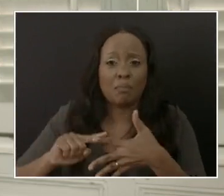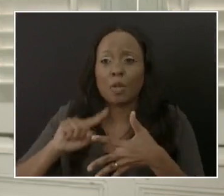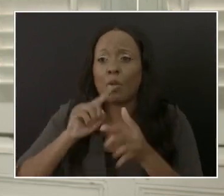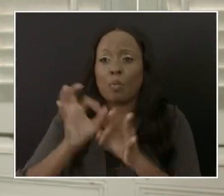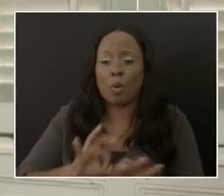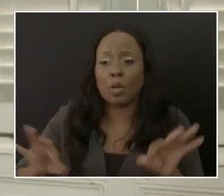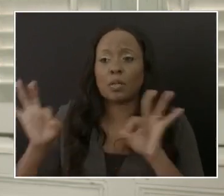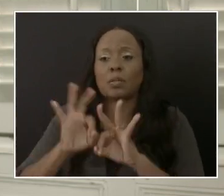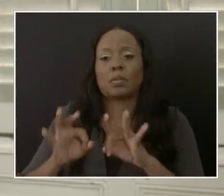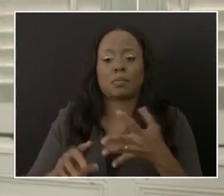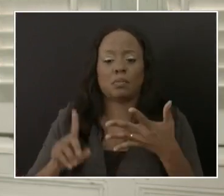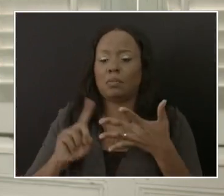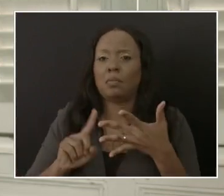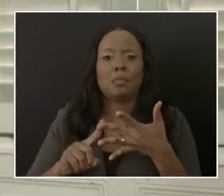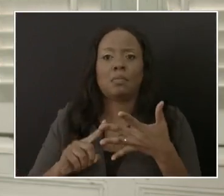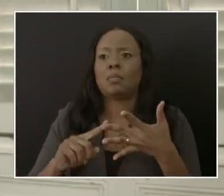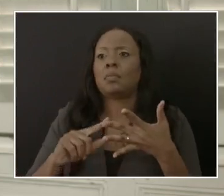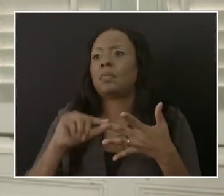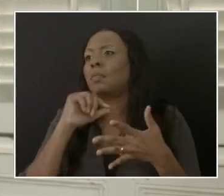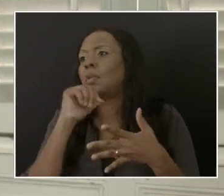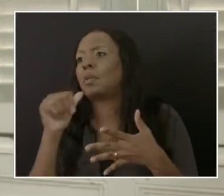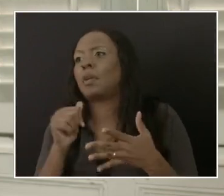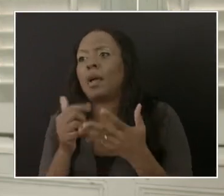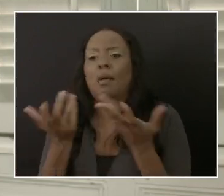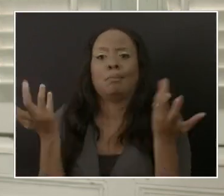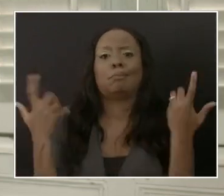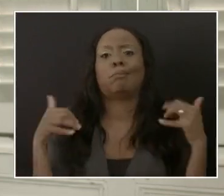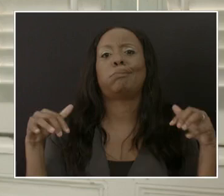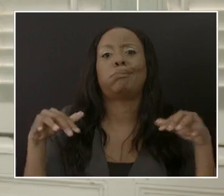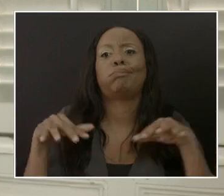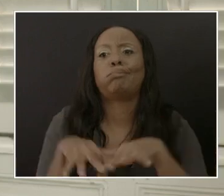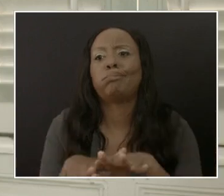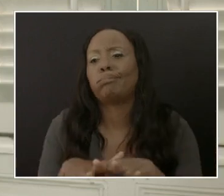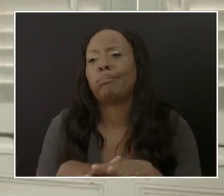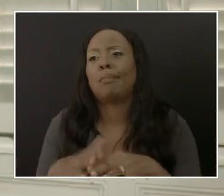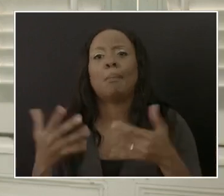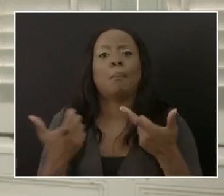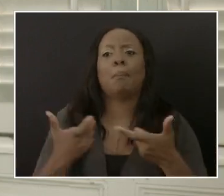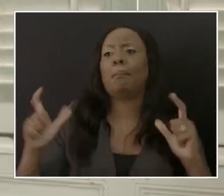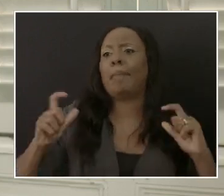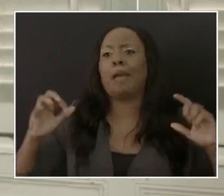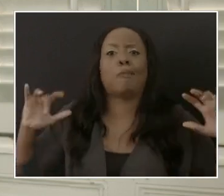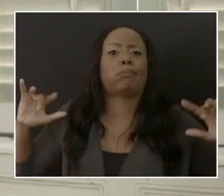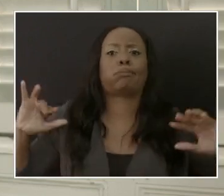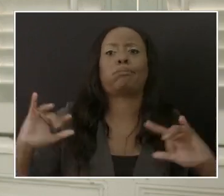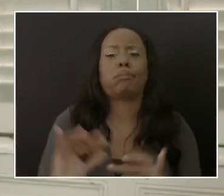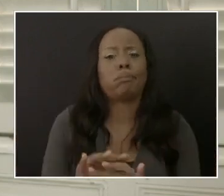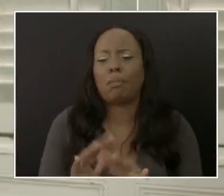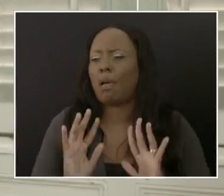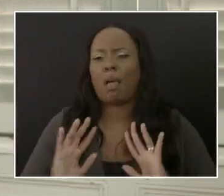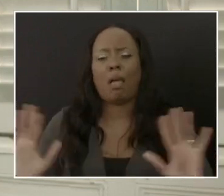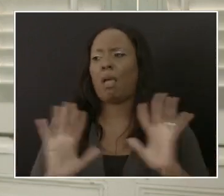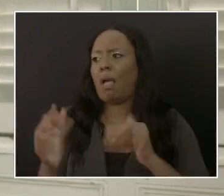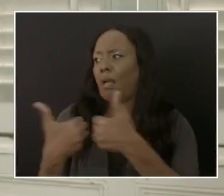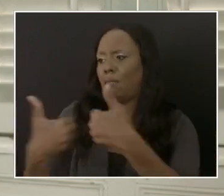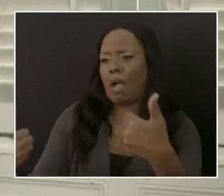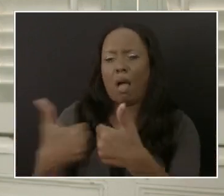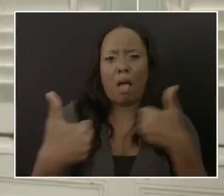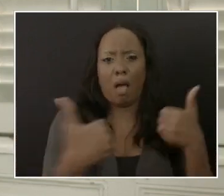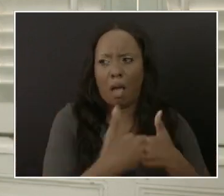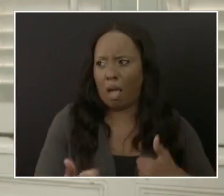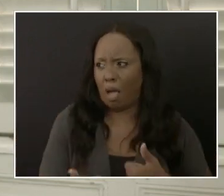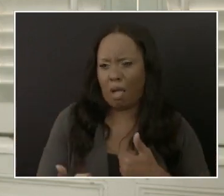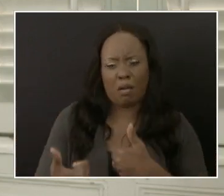Stay away from crowds as much as possible. You want to be able to ensure that you